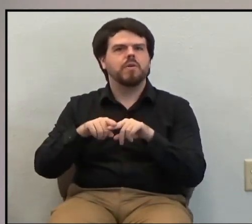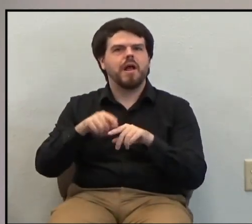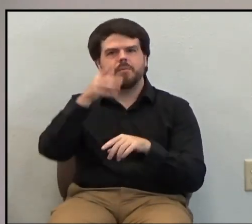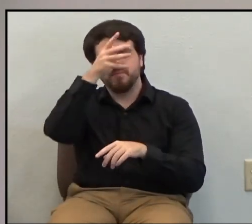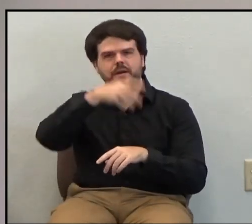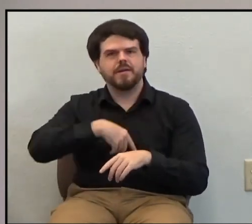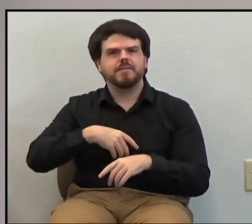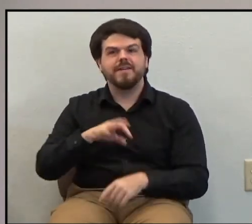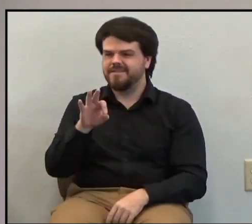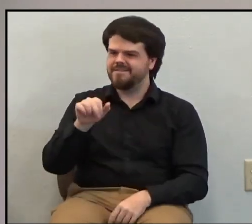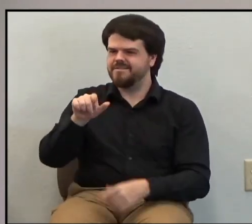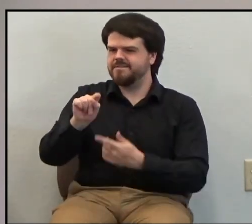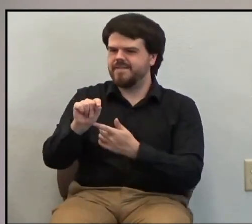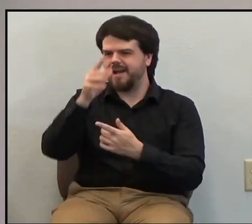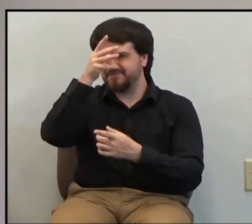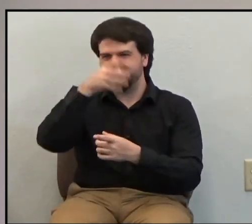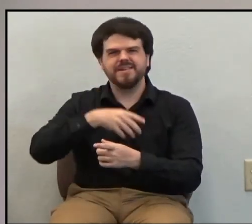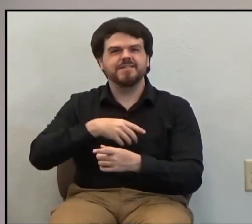men. Are you fat?